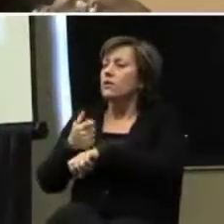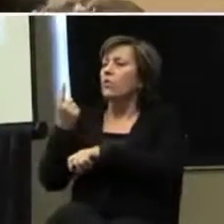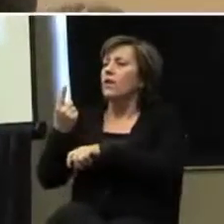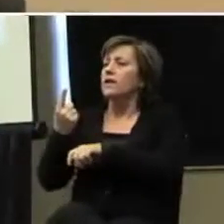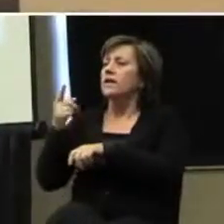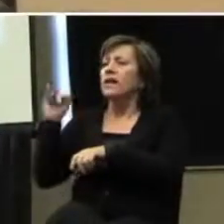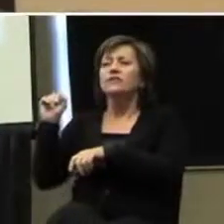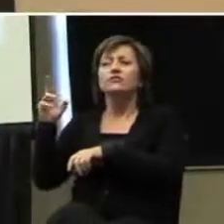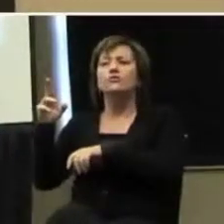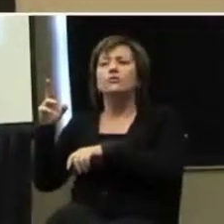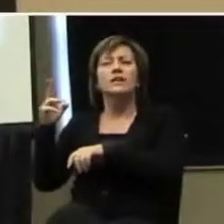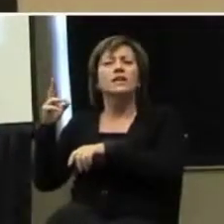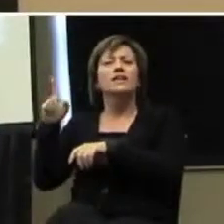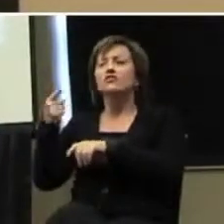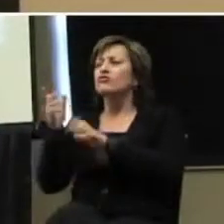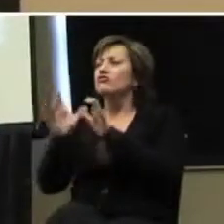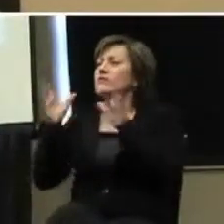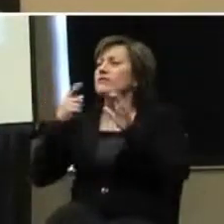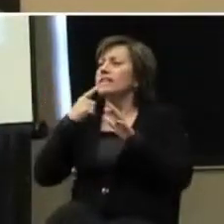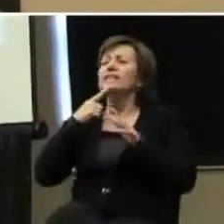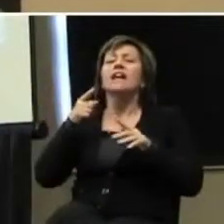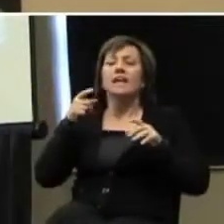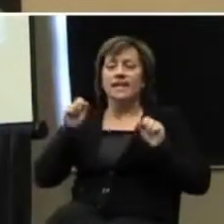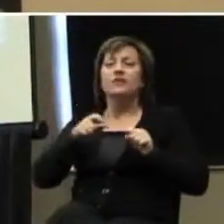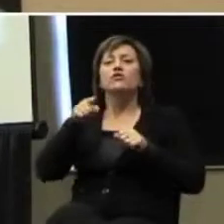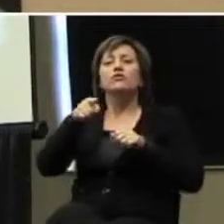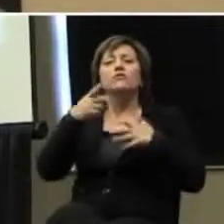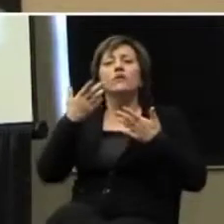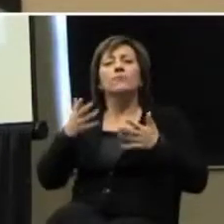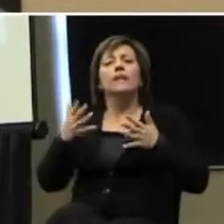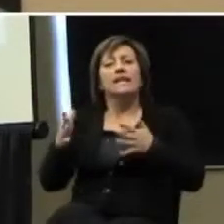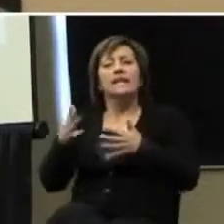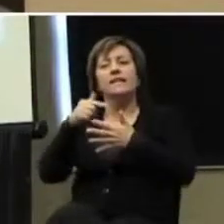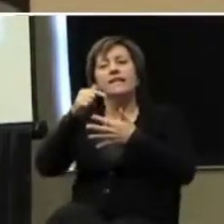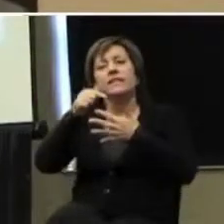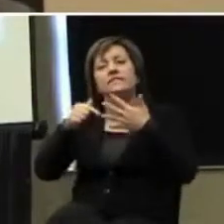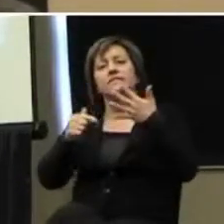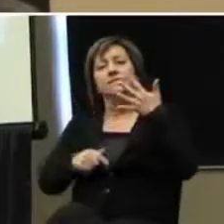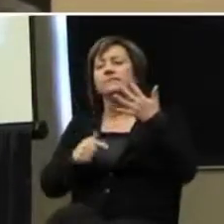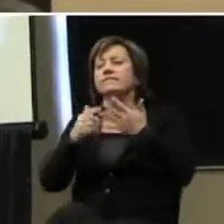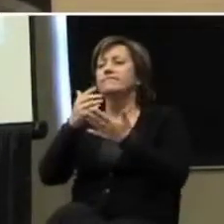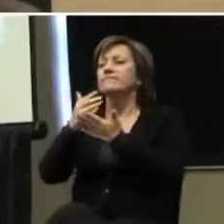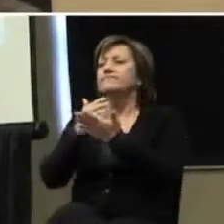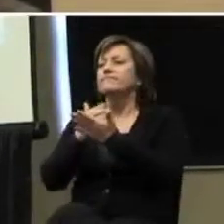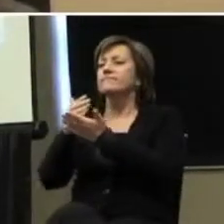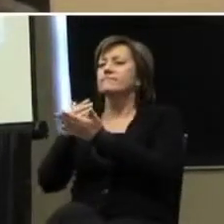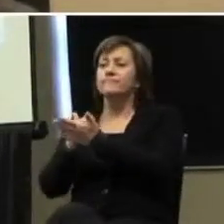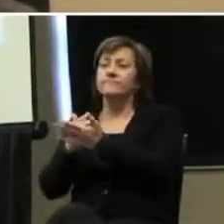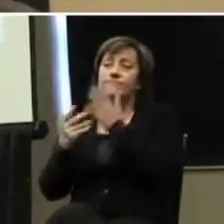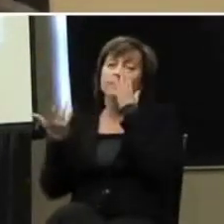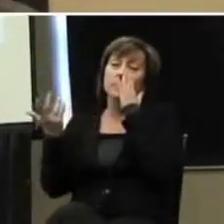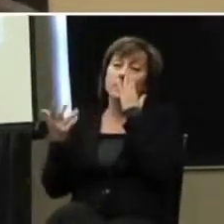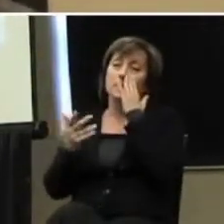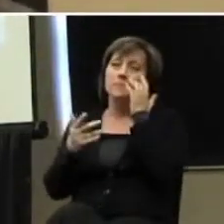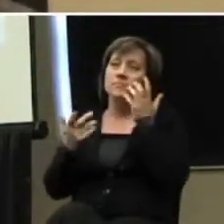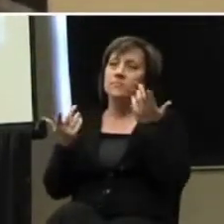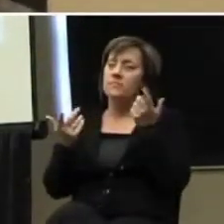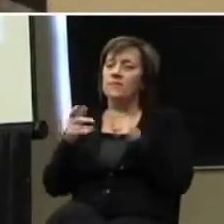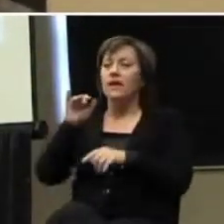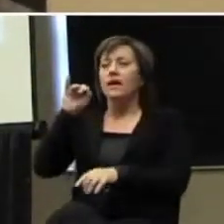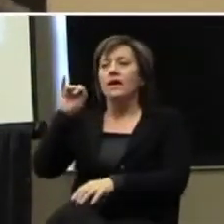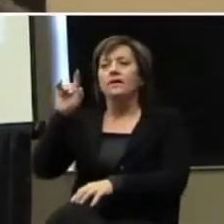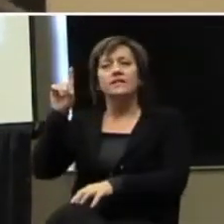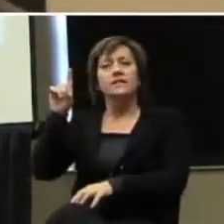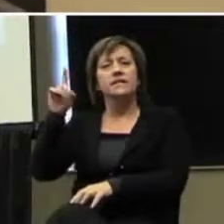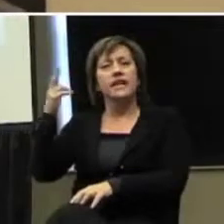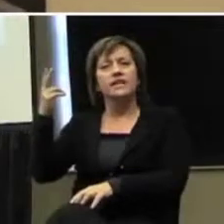doesn't allow, won't allow another certification at the LBS2 level. So we've asked about it. We've